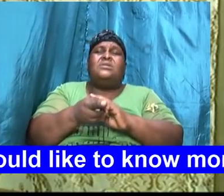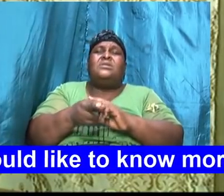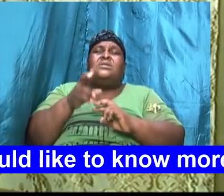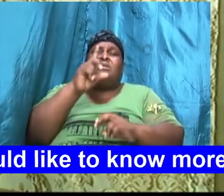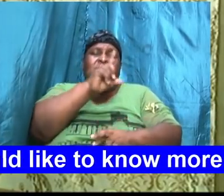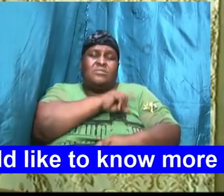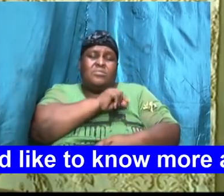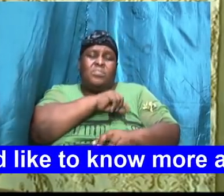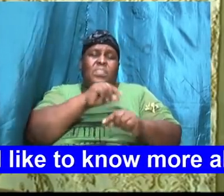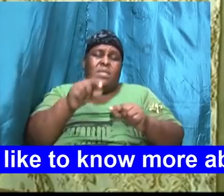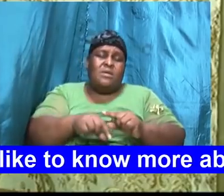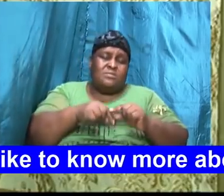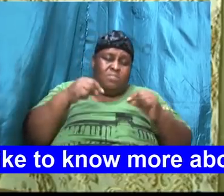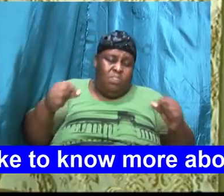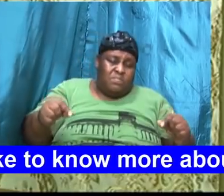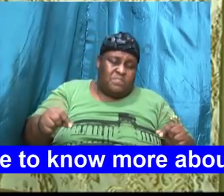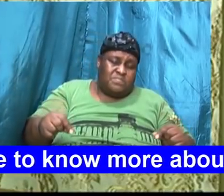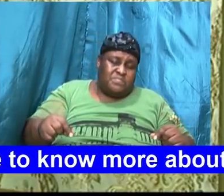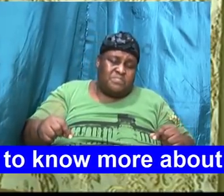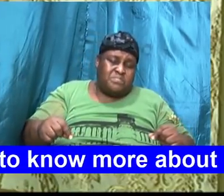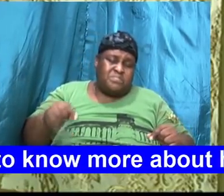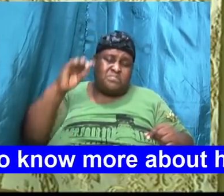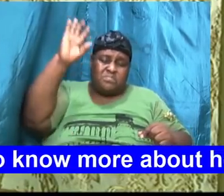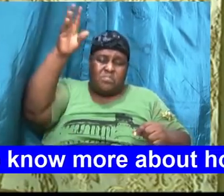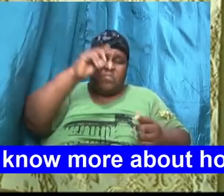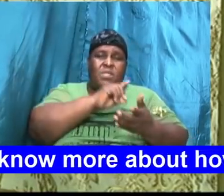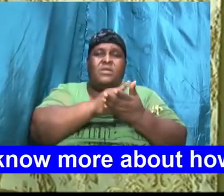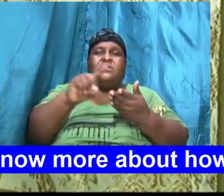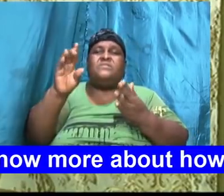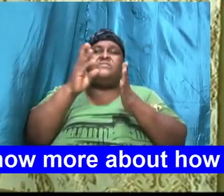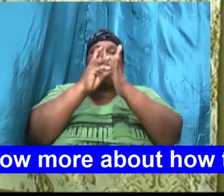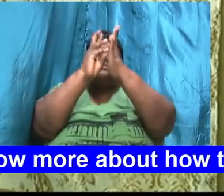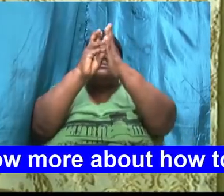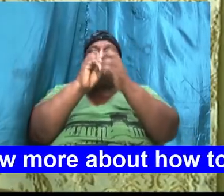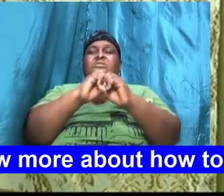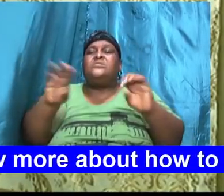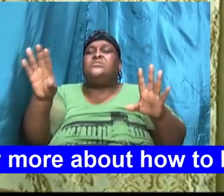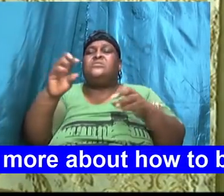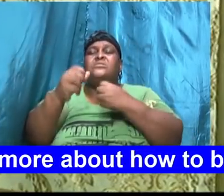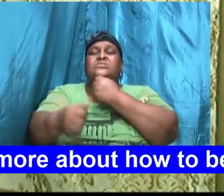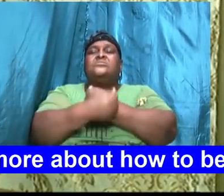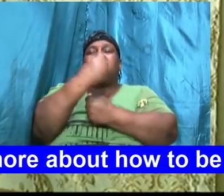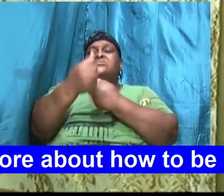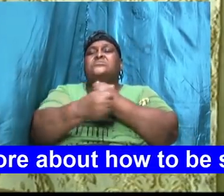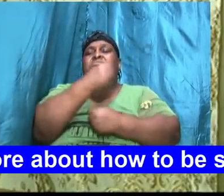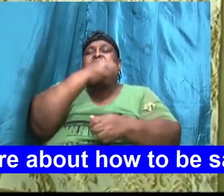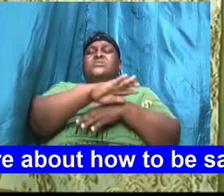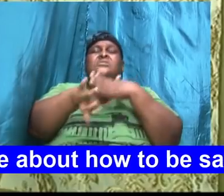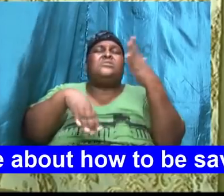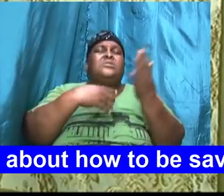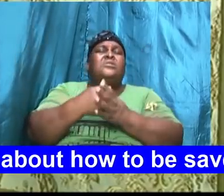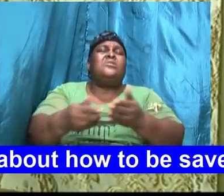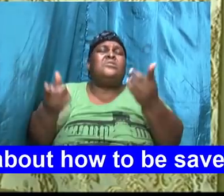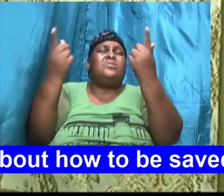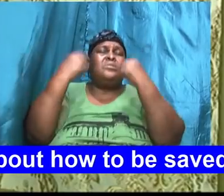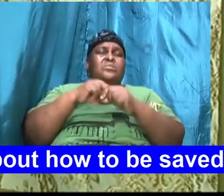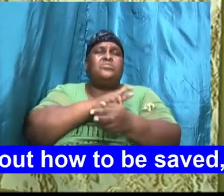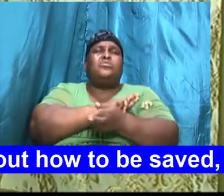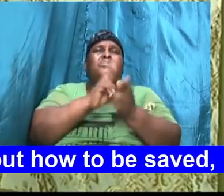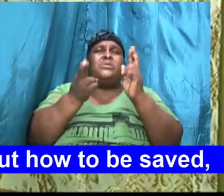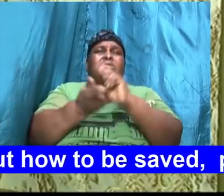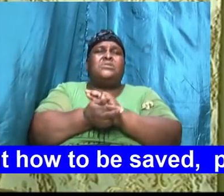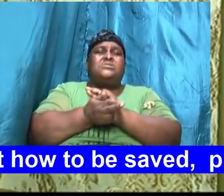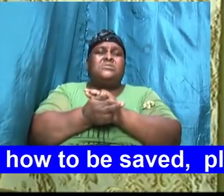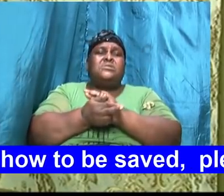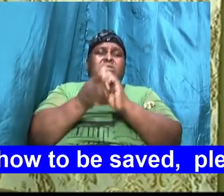great Jesus your divine will is that none should perish but that all should come to repentance and